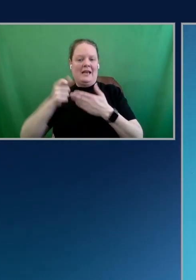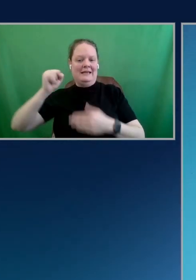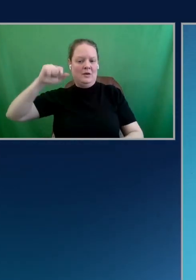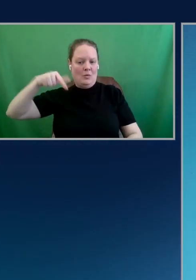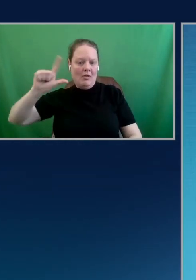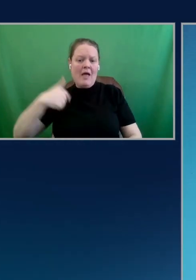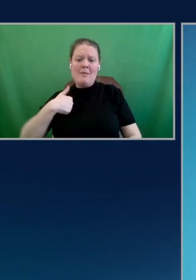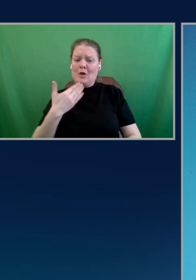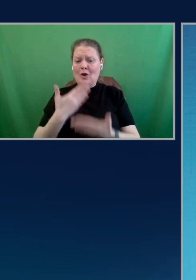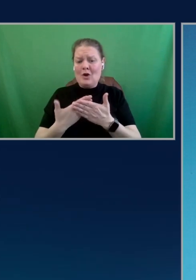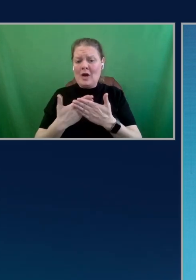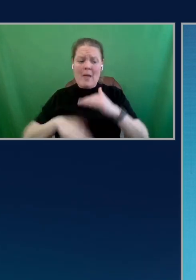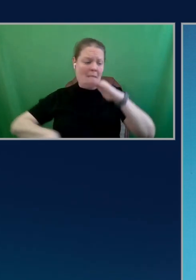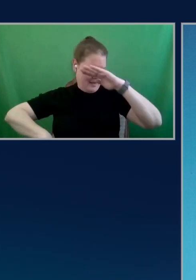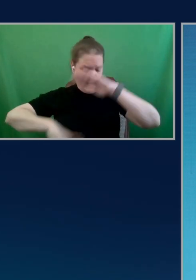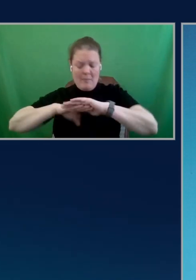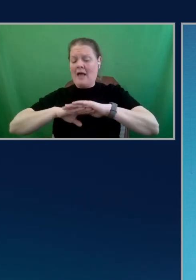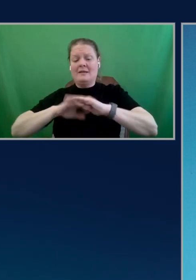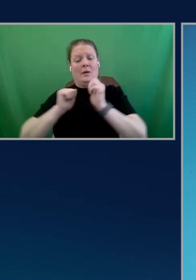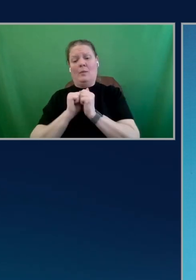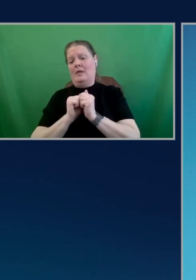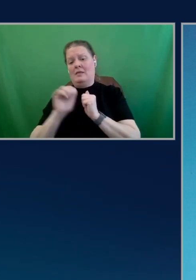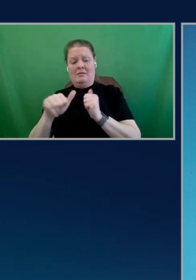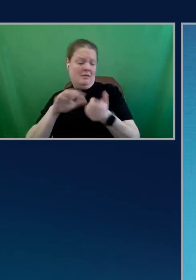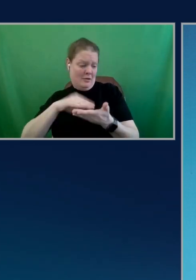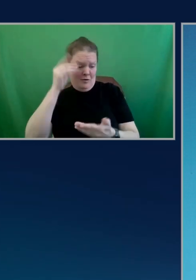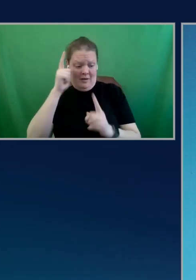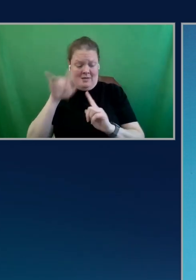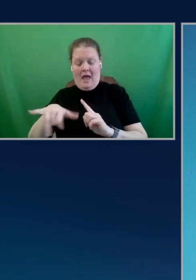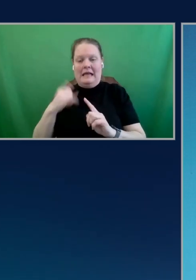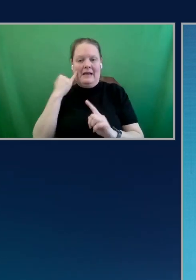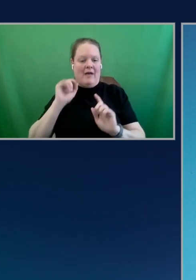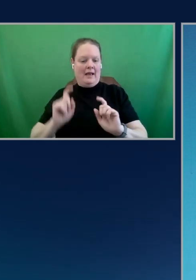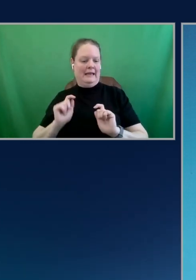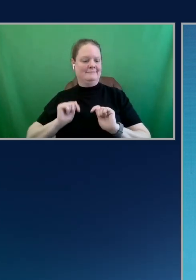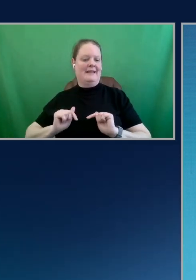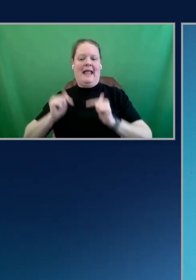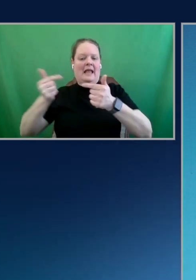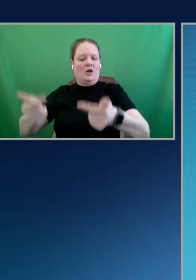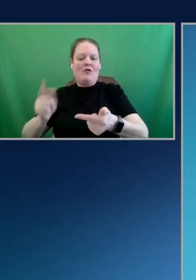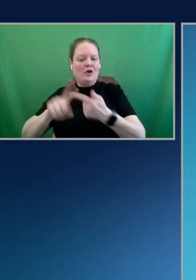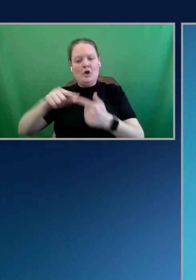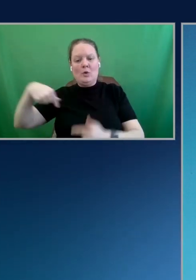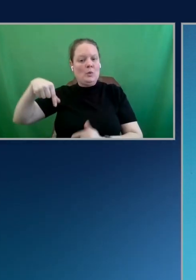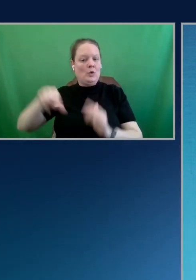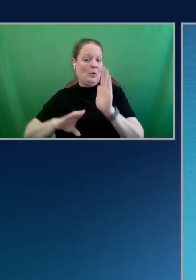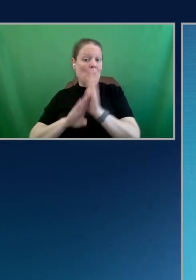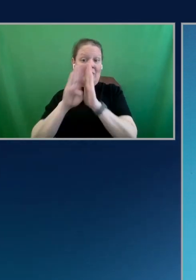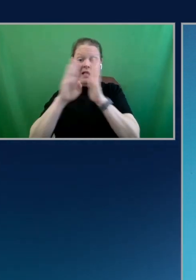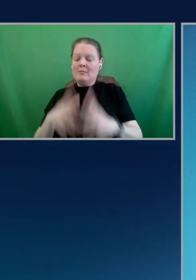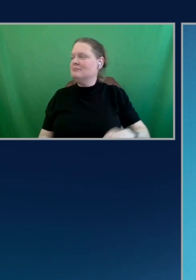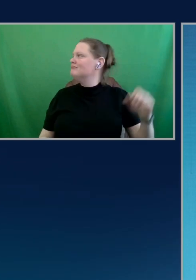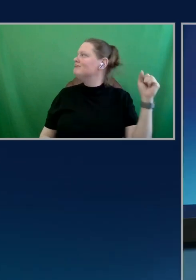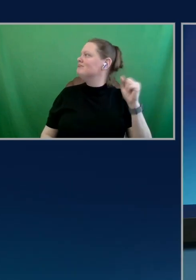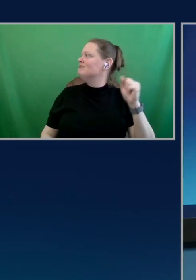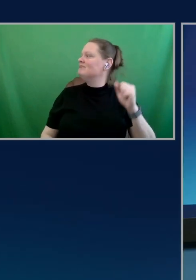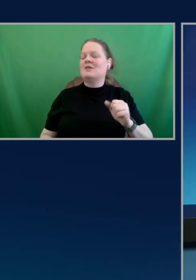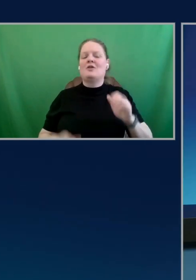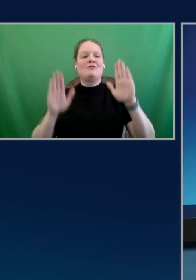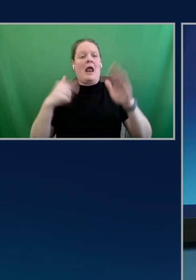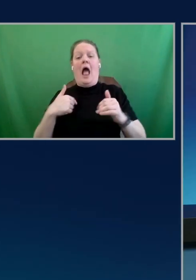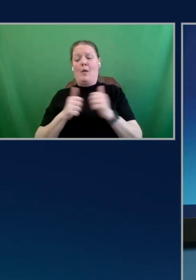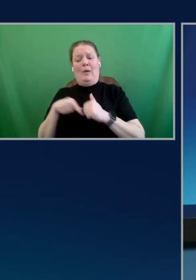at capacity. So, if I can hand that over to Q developer. Yes. Great. I'm with you on that one.